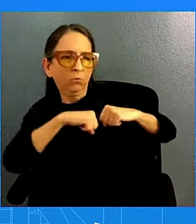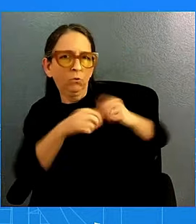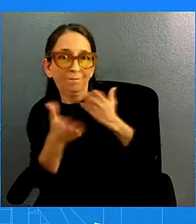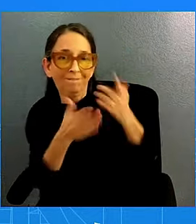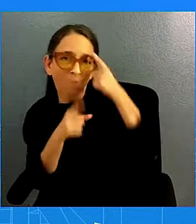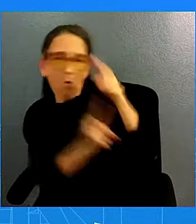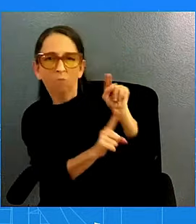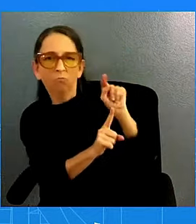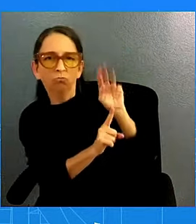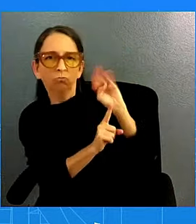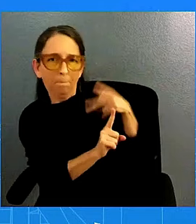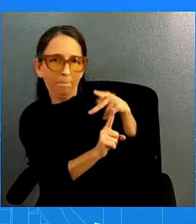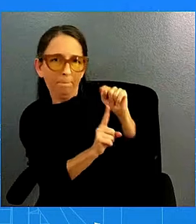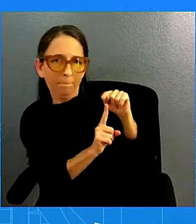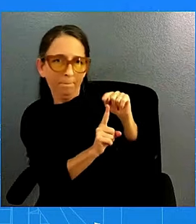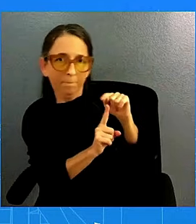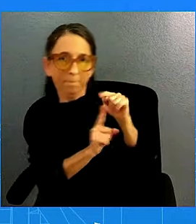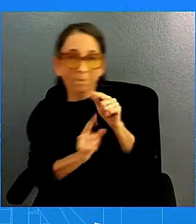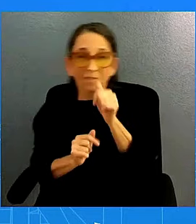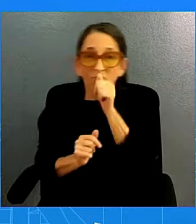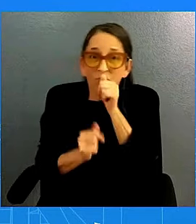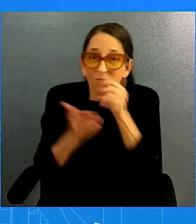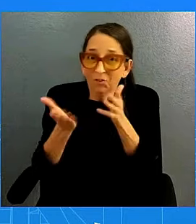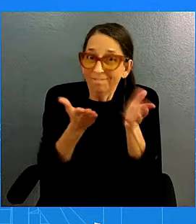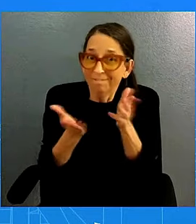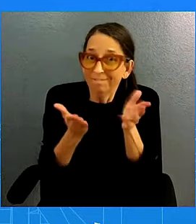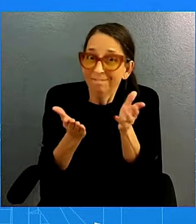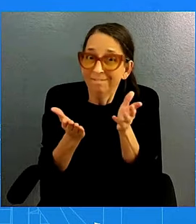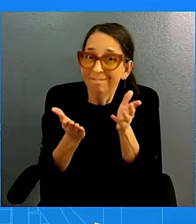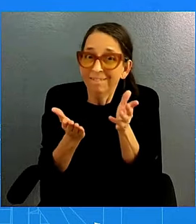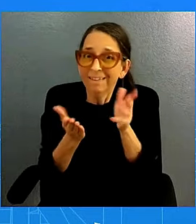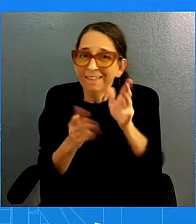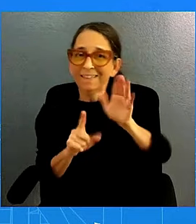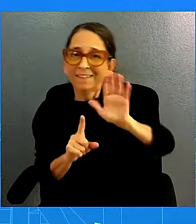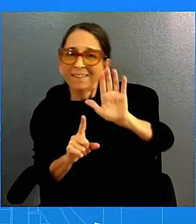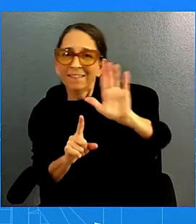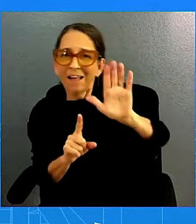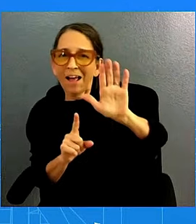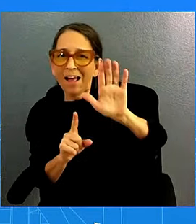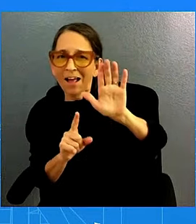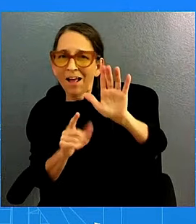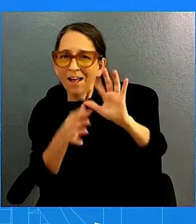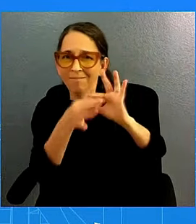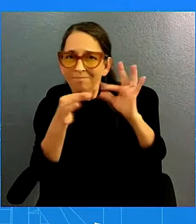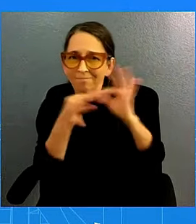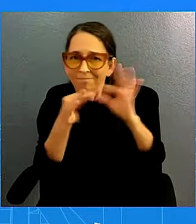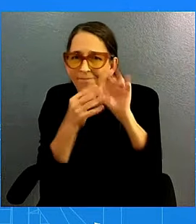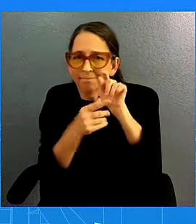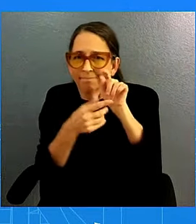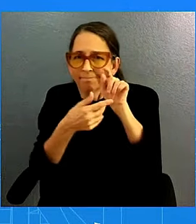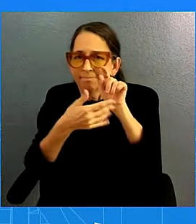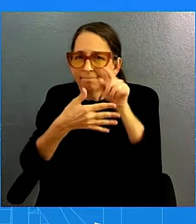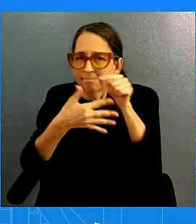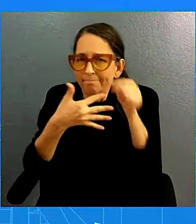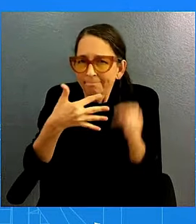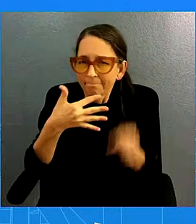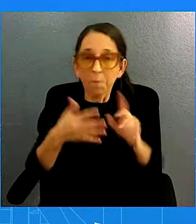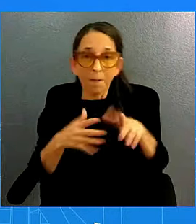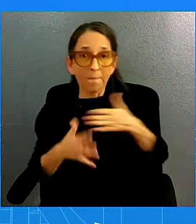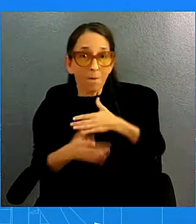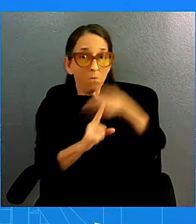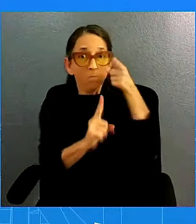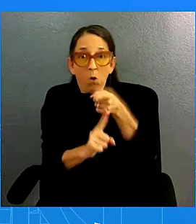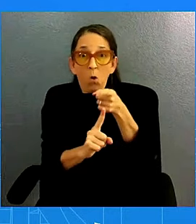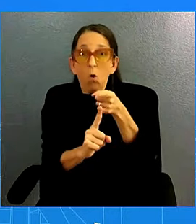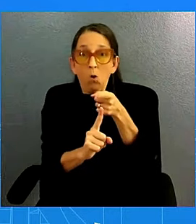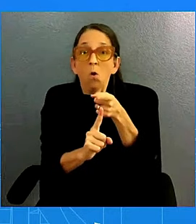who can speak to the specifics on what that looks like. But, again, the Acting Director, Rose, spoke